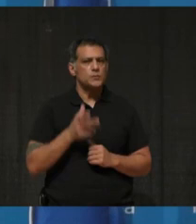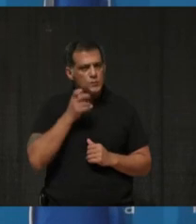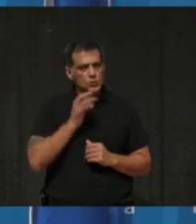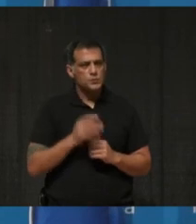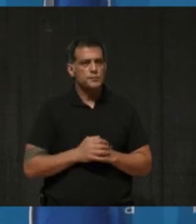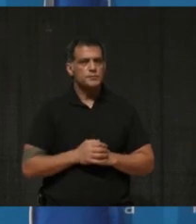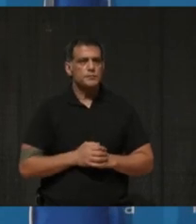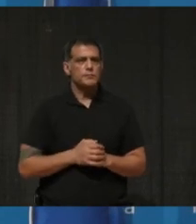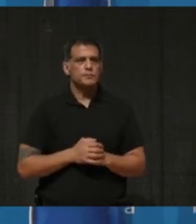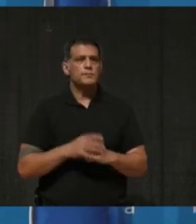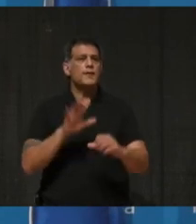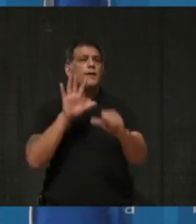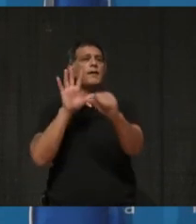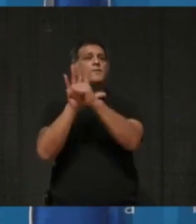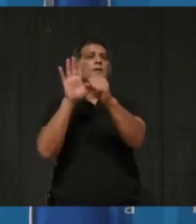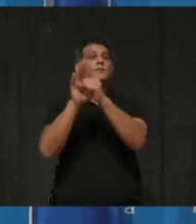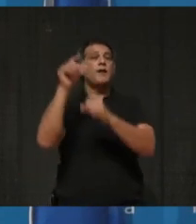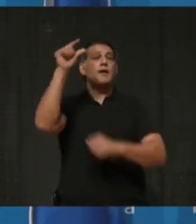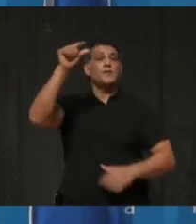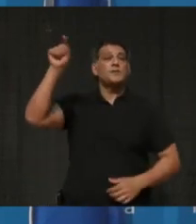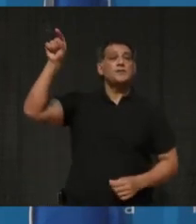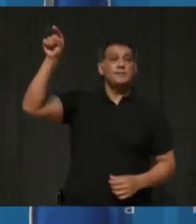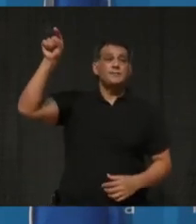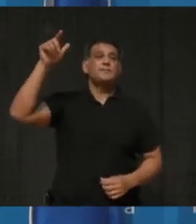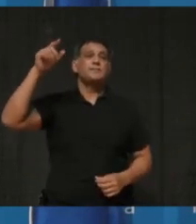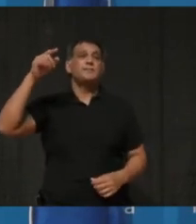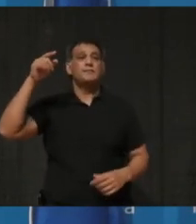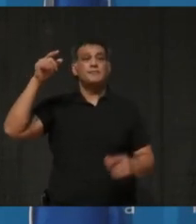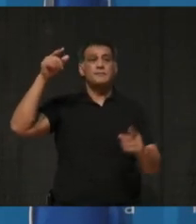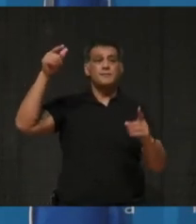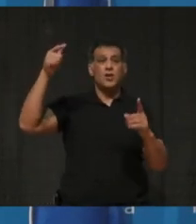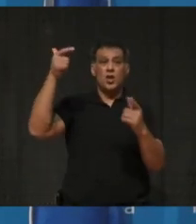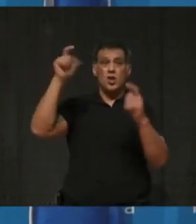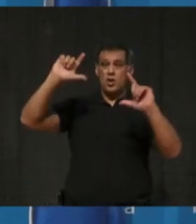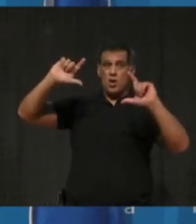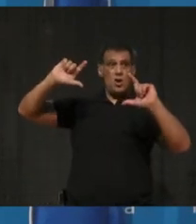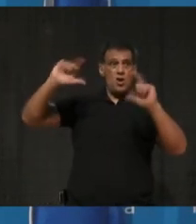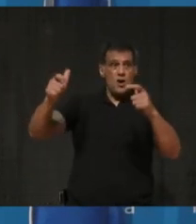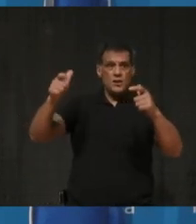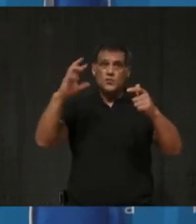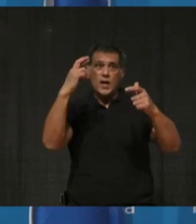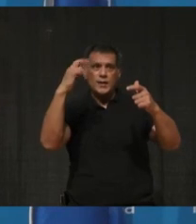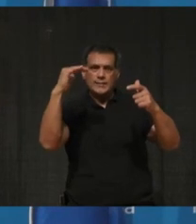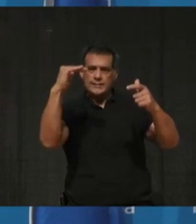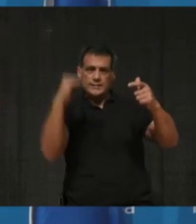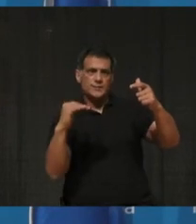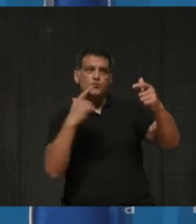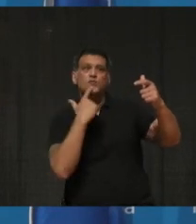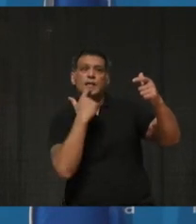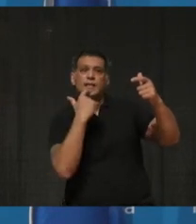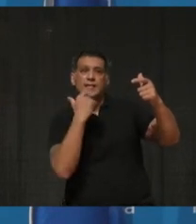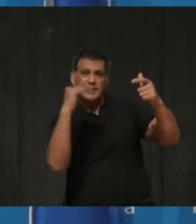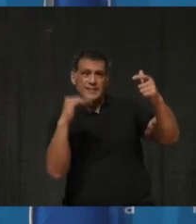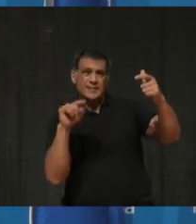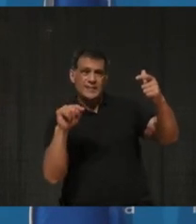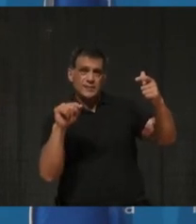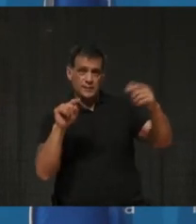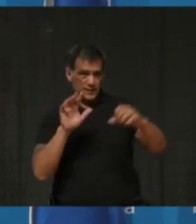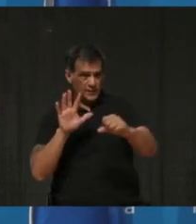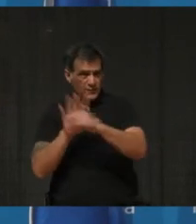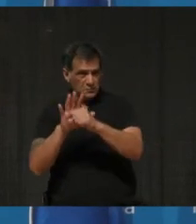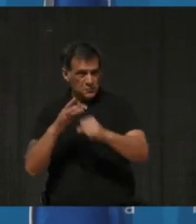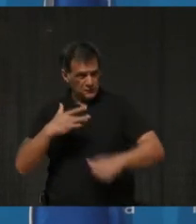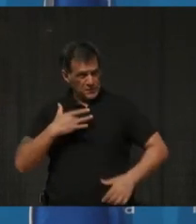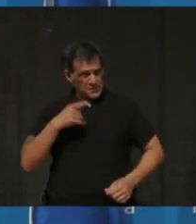category, I in the province's reopening framework, are you thinking that Mississauga,